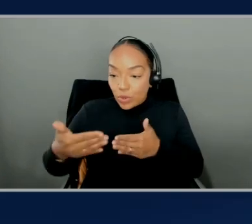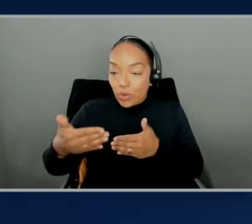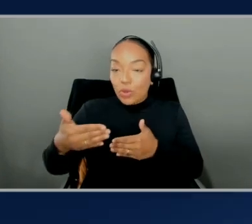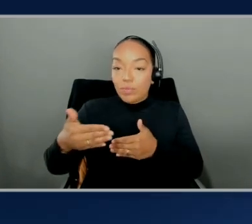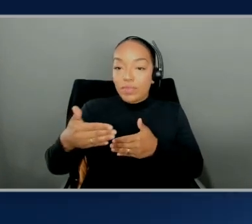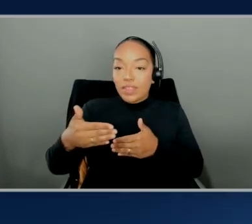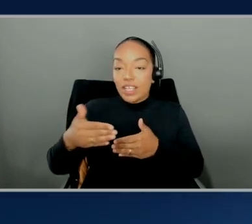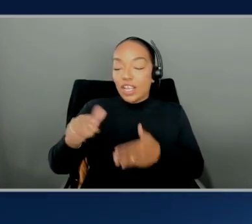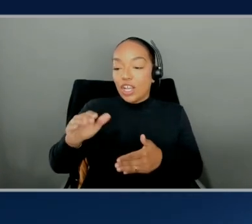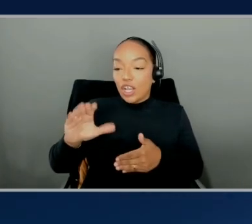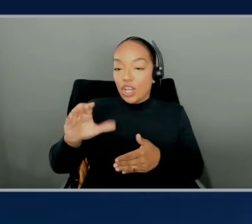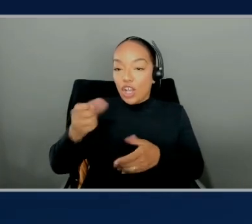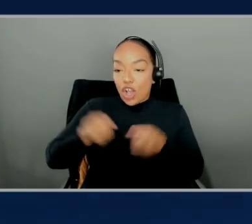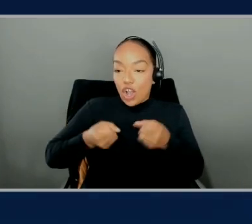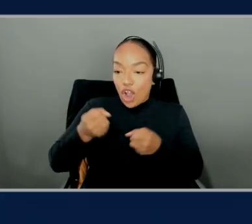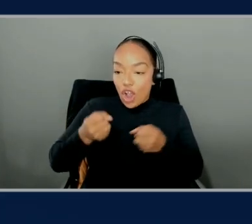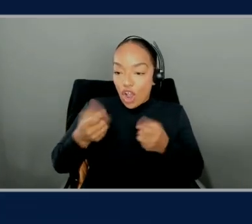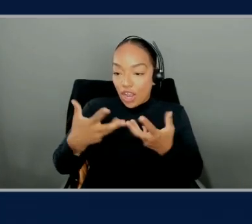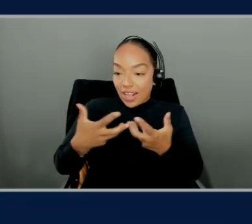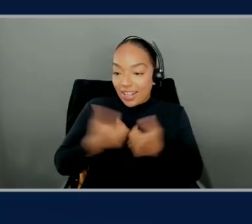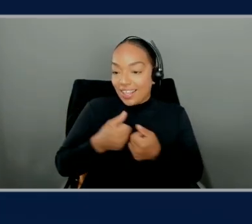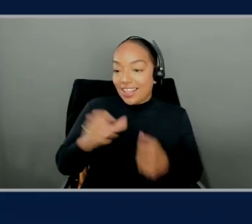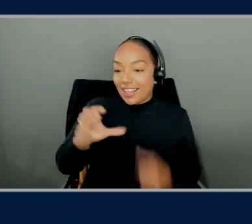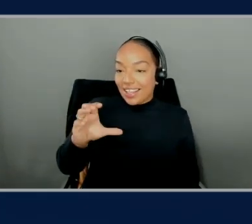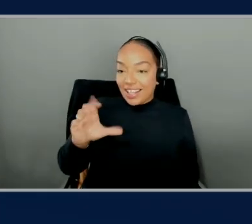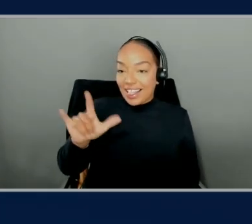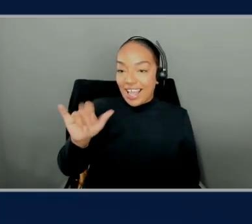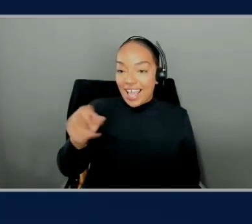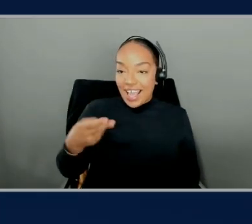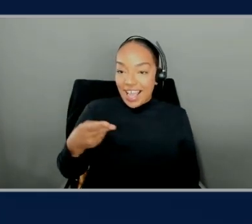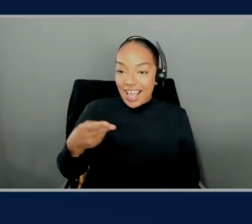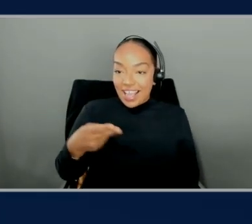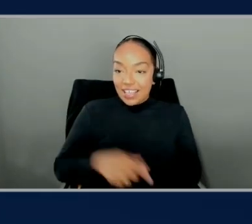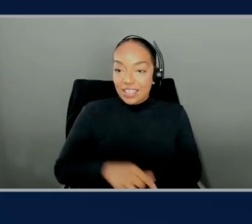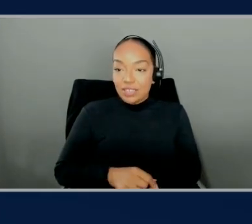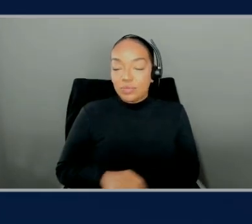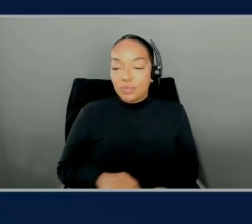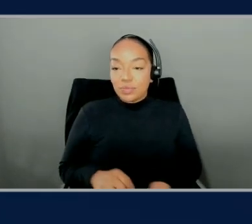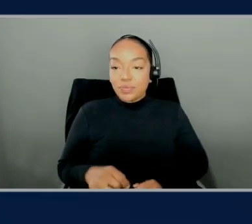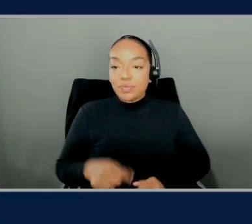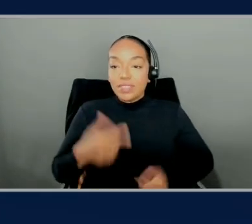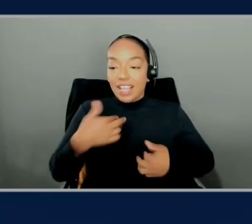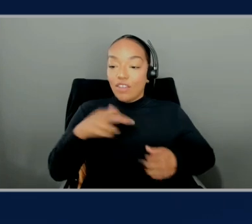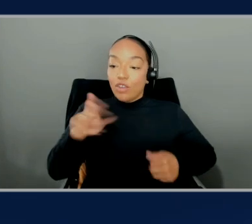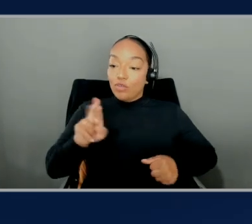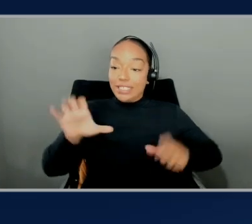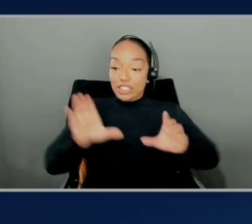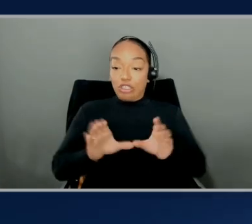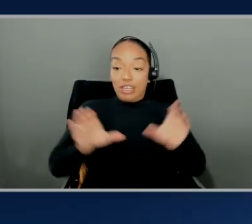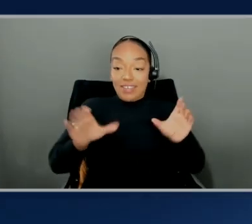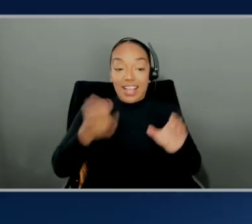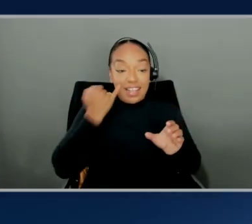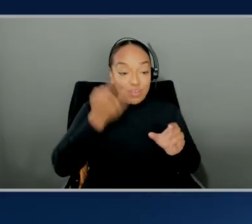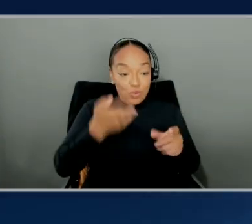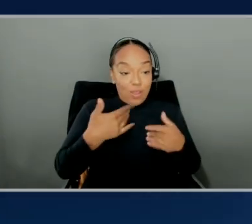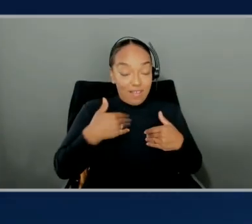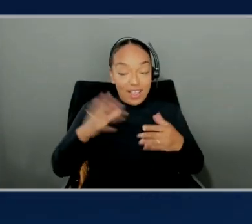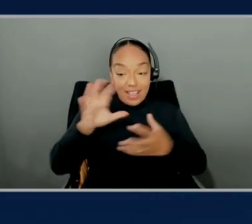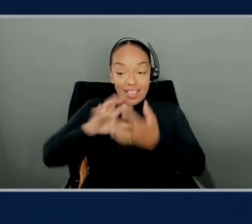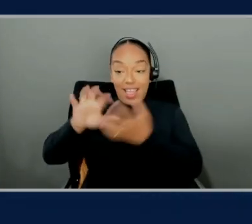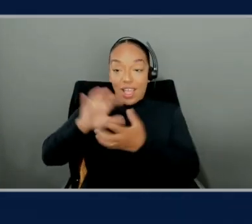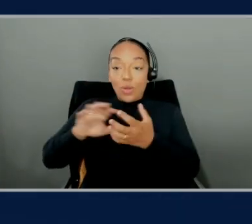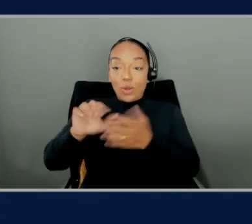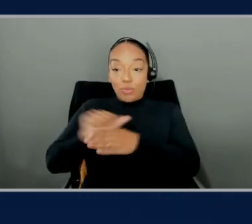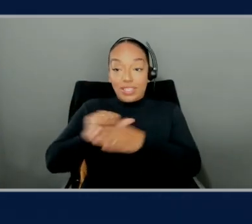love Card Clash. There's Card Clash. There's AWS Cloud Quest Recertify. So if you have your Cloud Practitioner, if it's getting